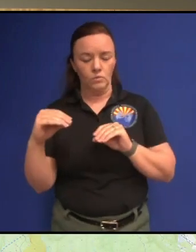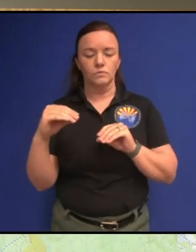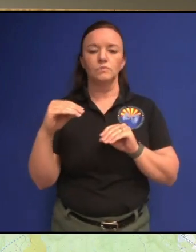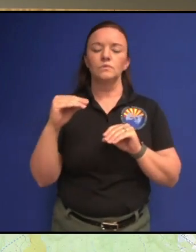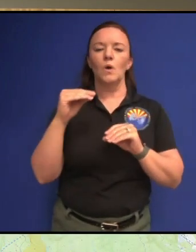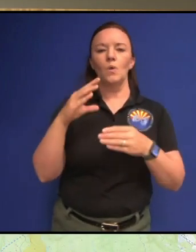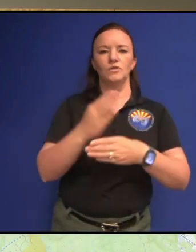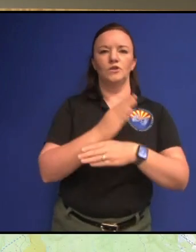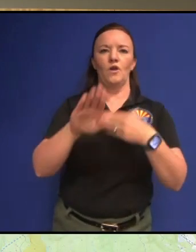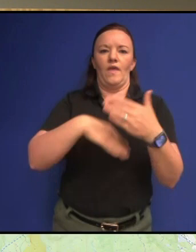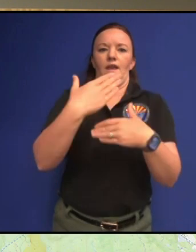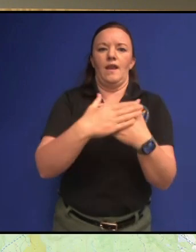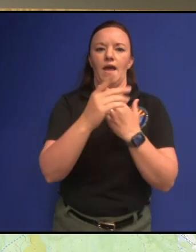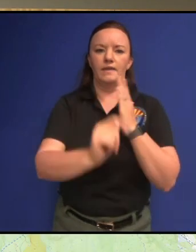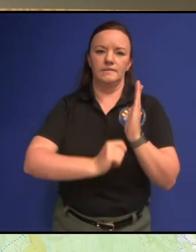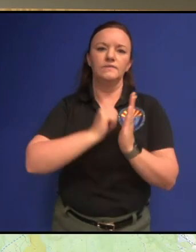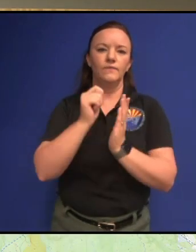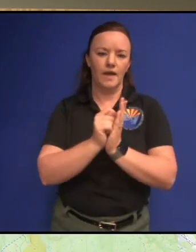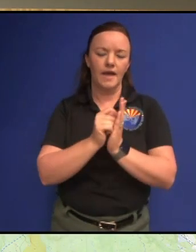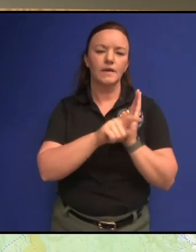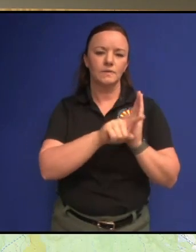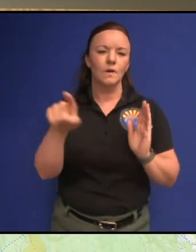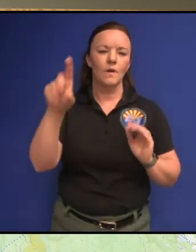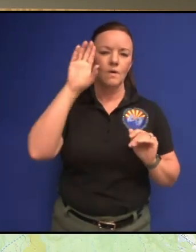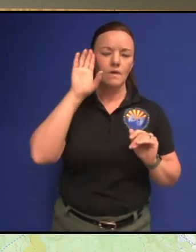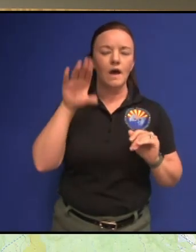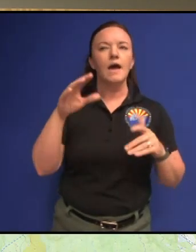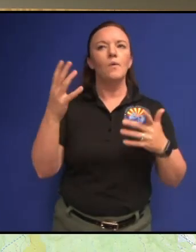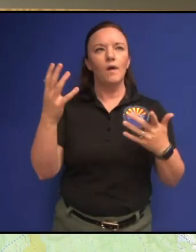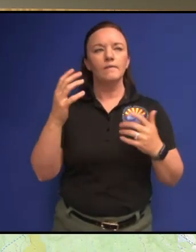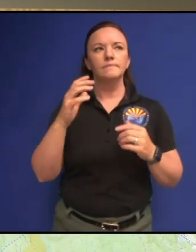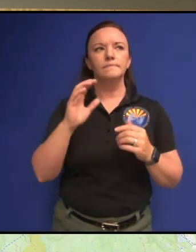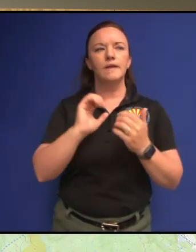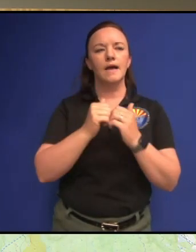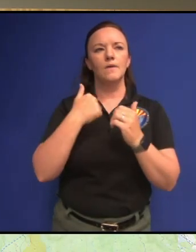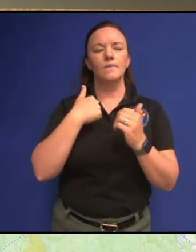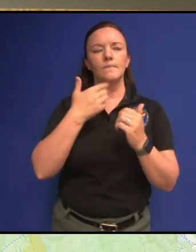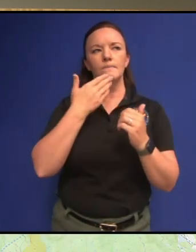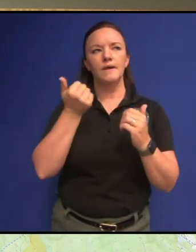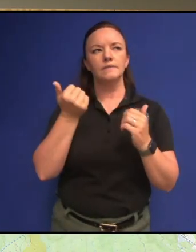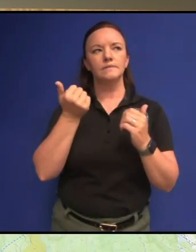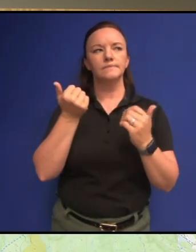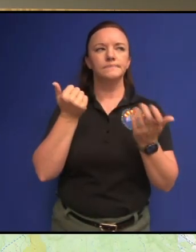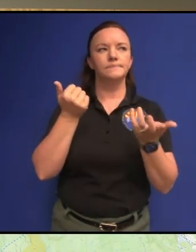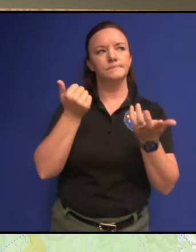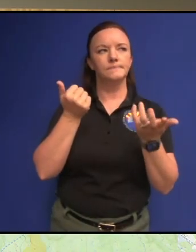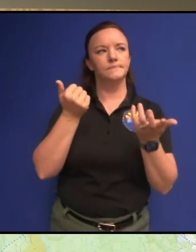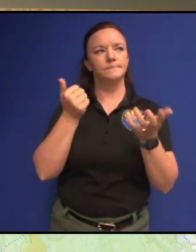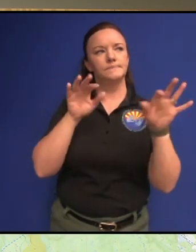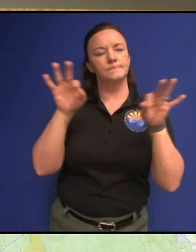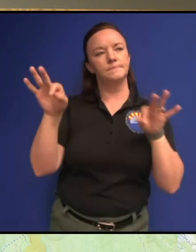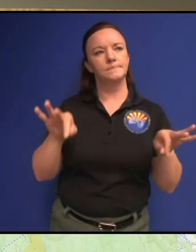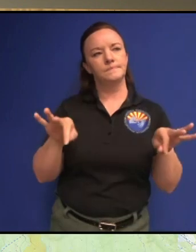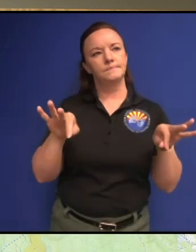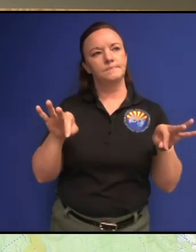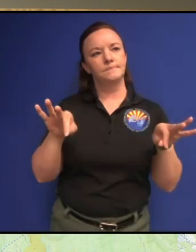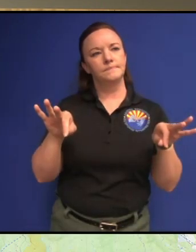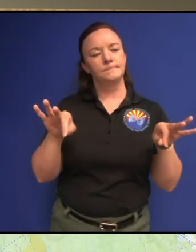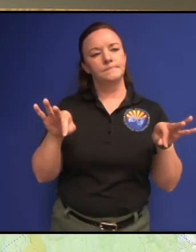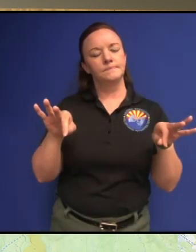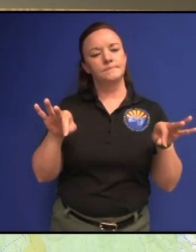phase so you know that it's you know I guess the best way I could the best way I can think of talk about this is